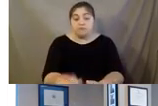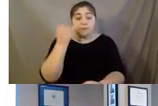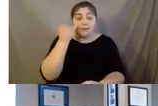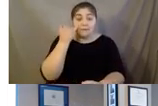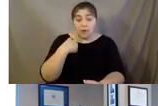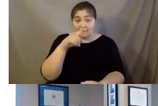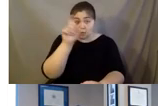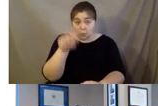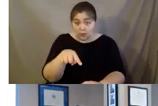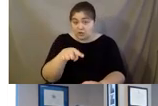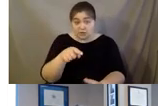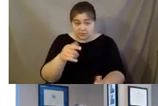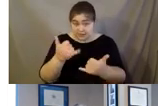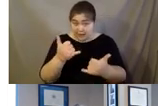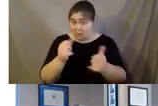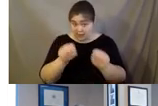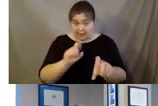are pertinent now, I'm happy to take them.